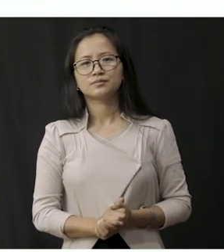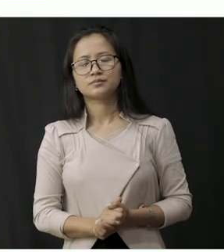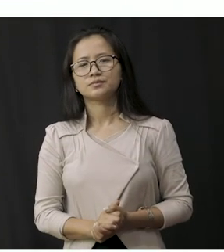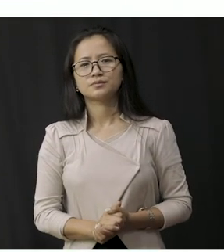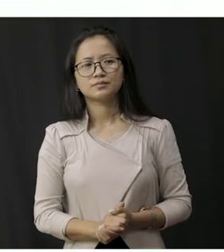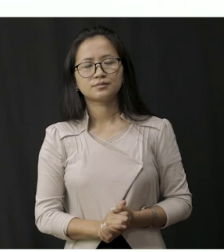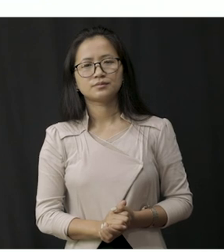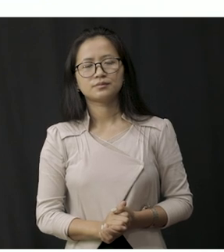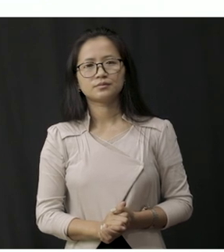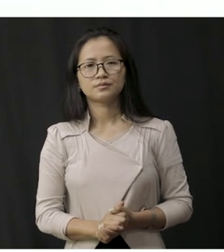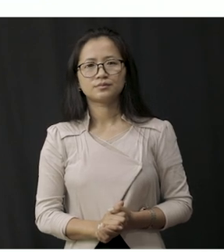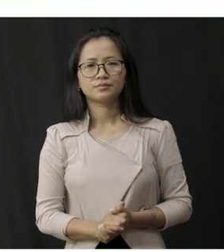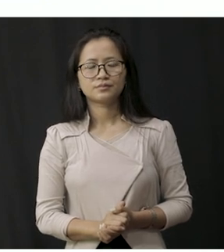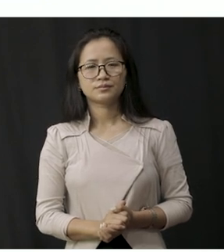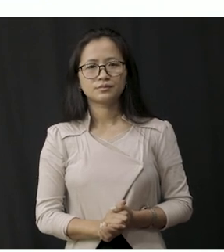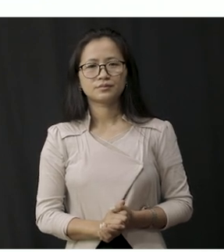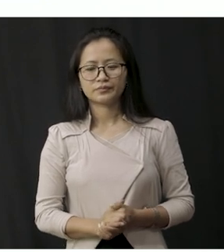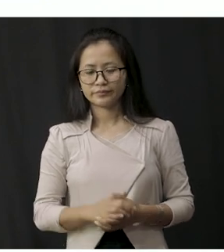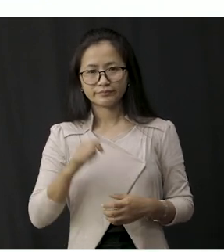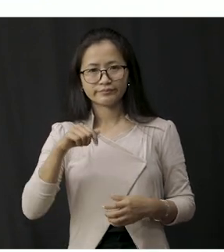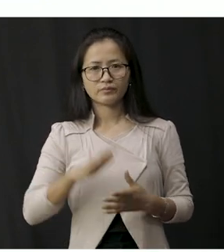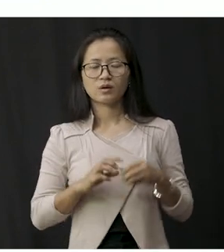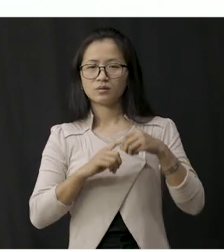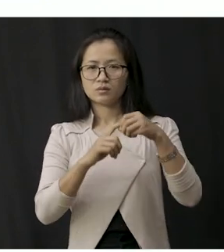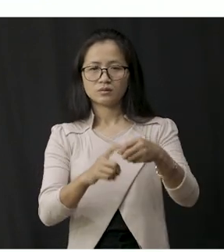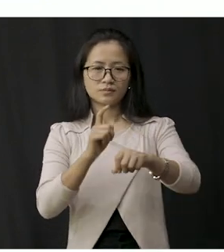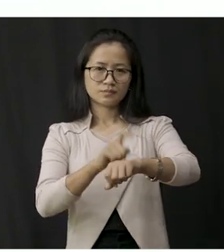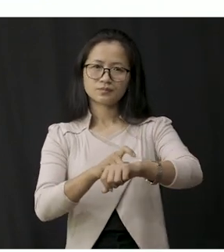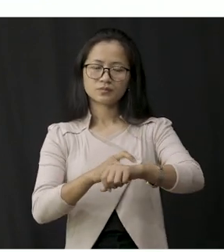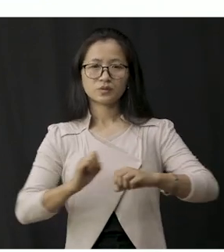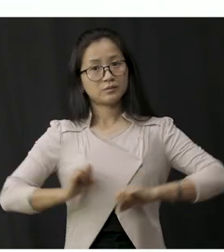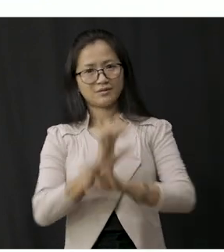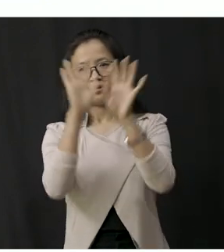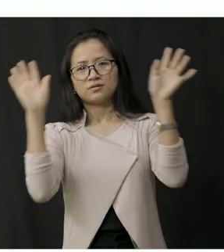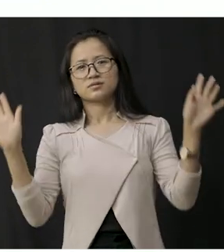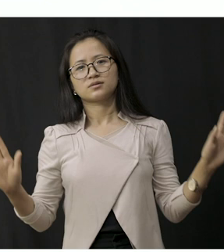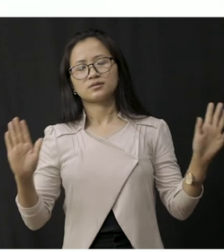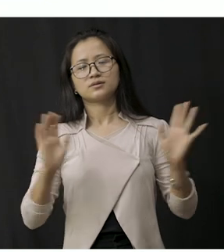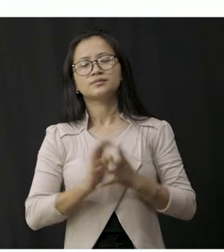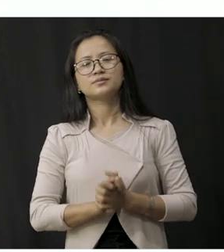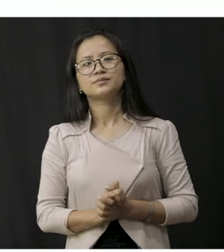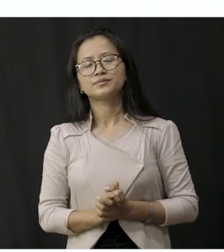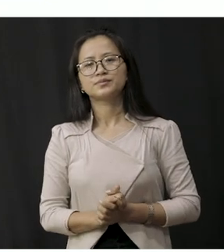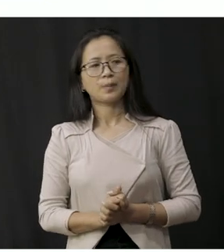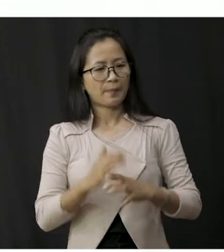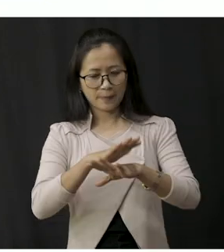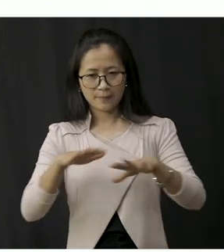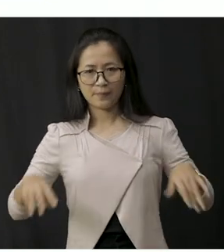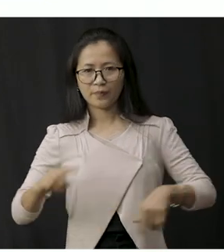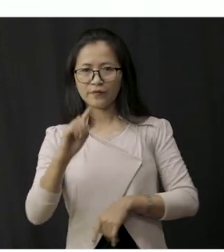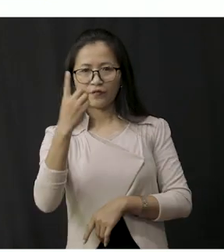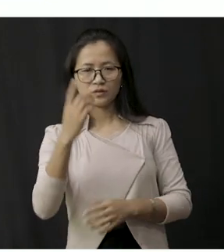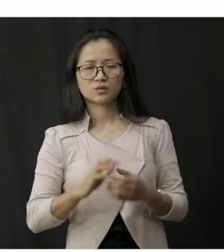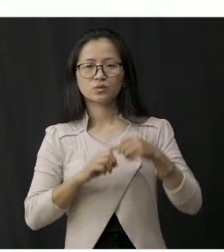okay so students now question time so are you all excited question time so students the